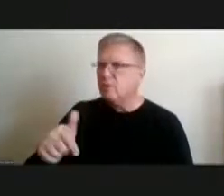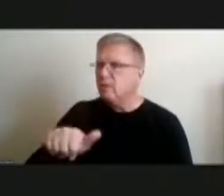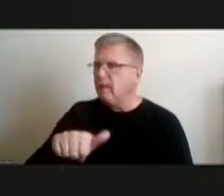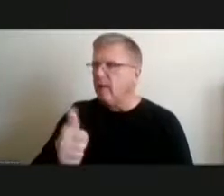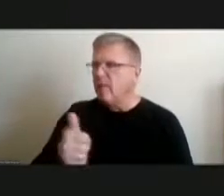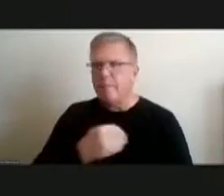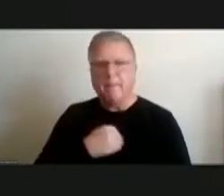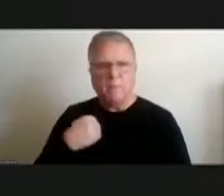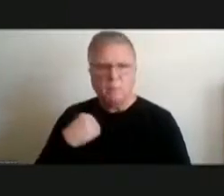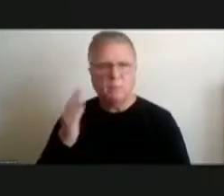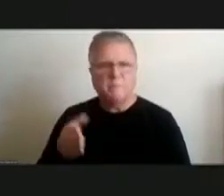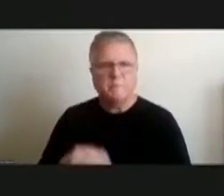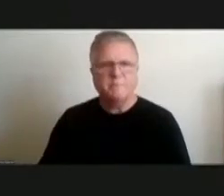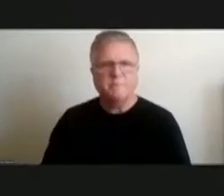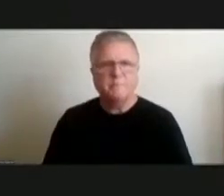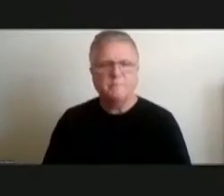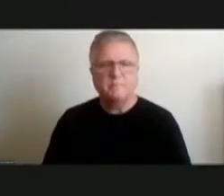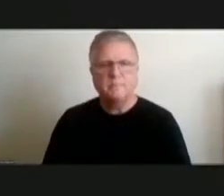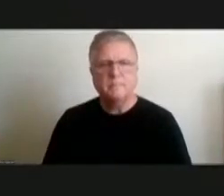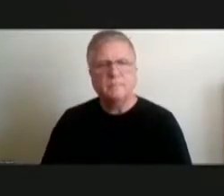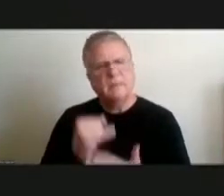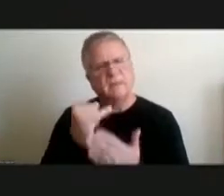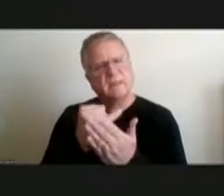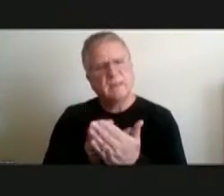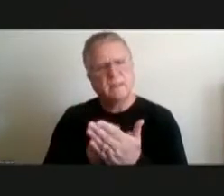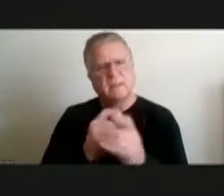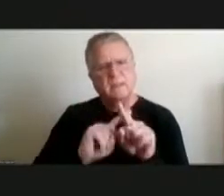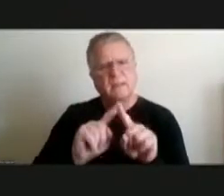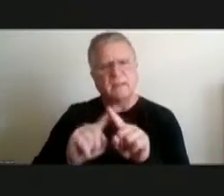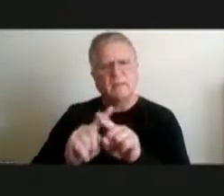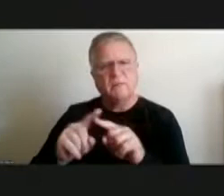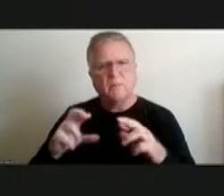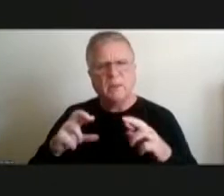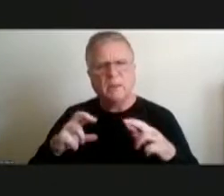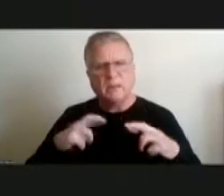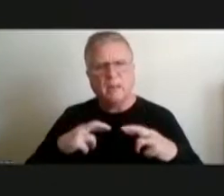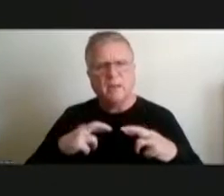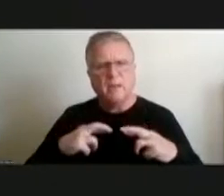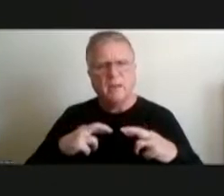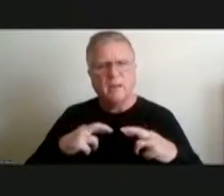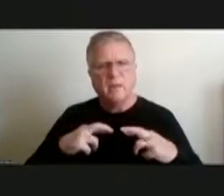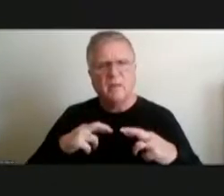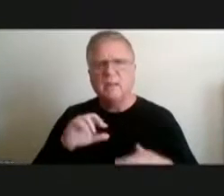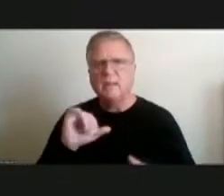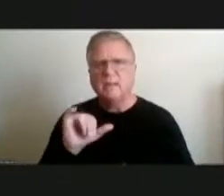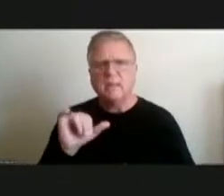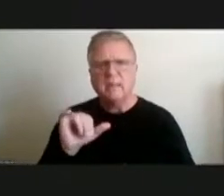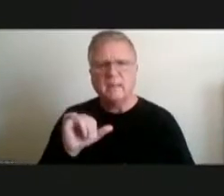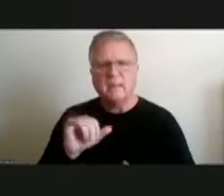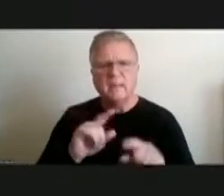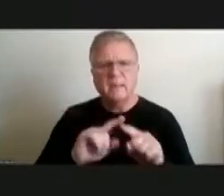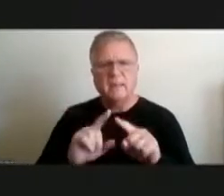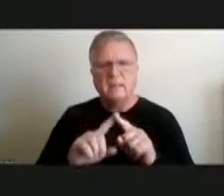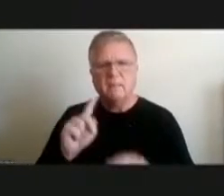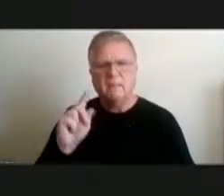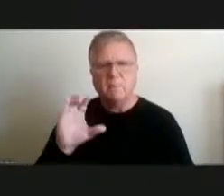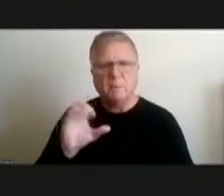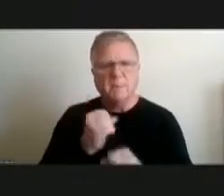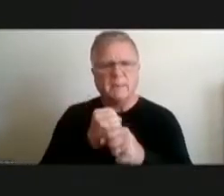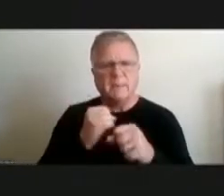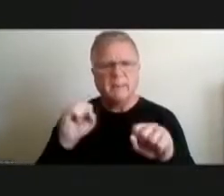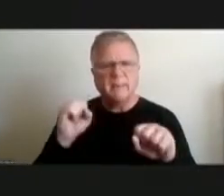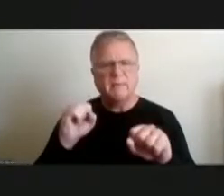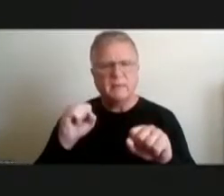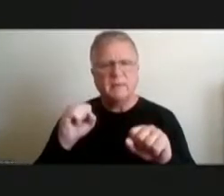these items here we have different retired like different public safety and one is